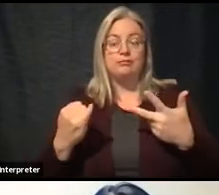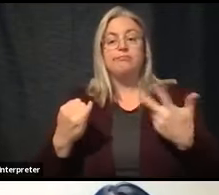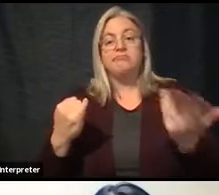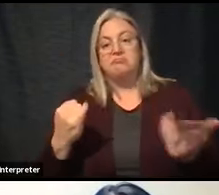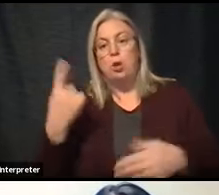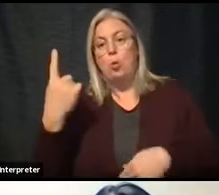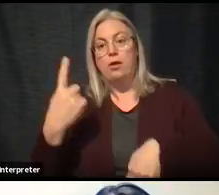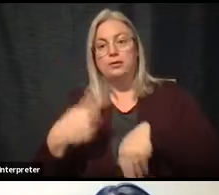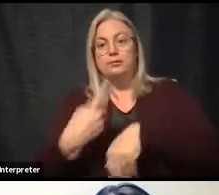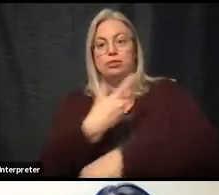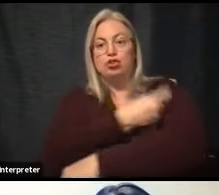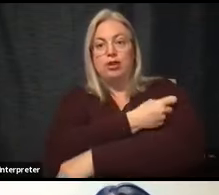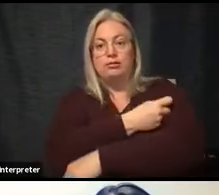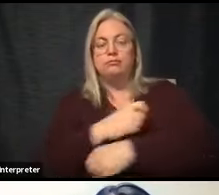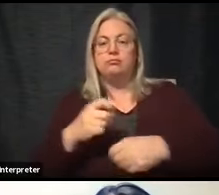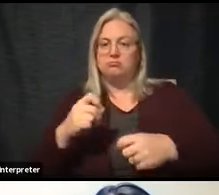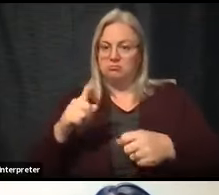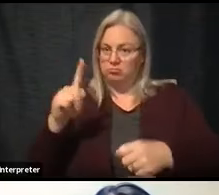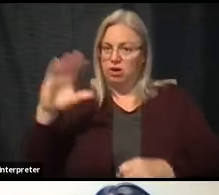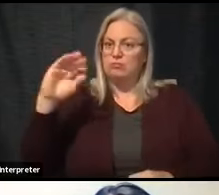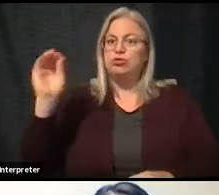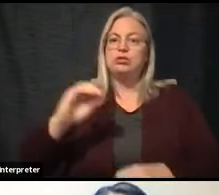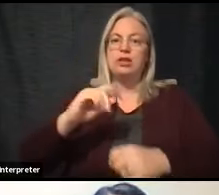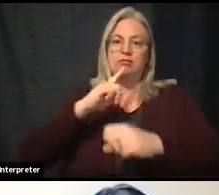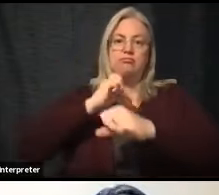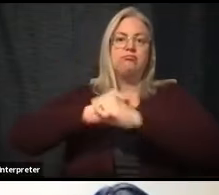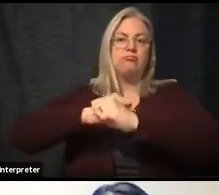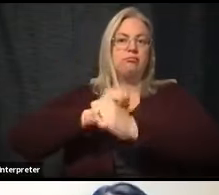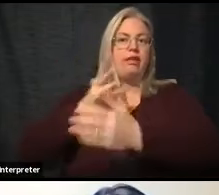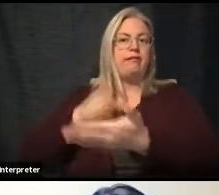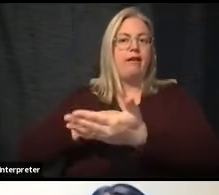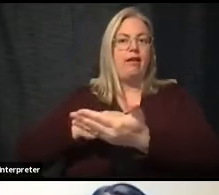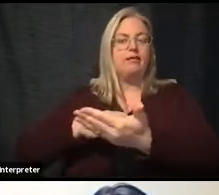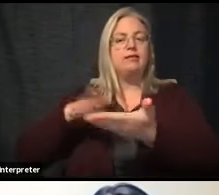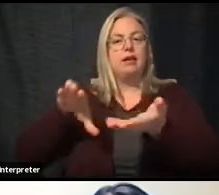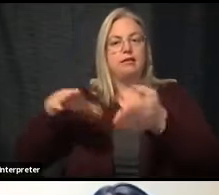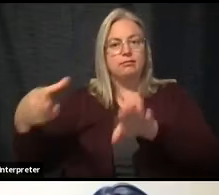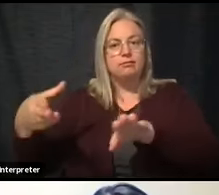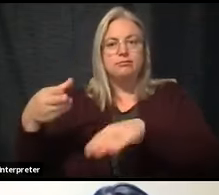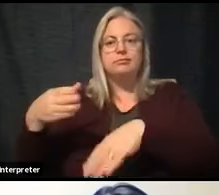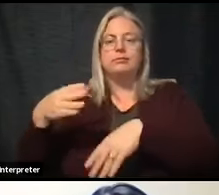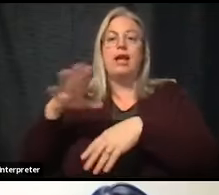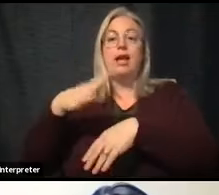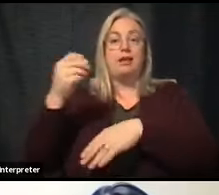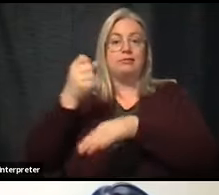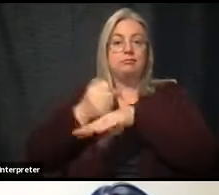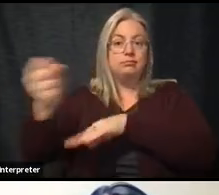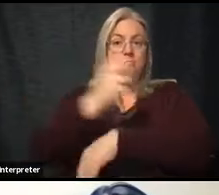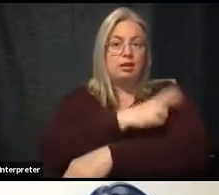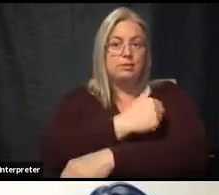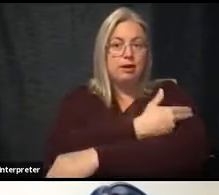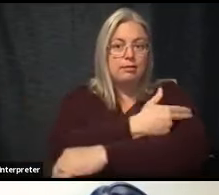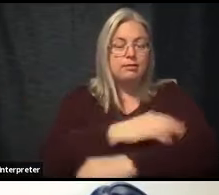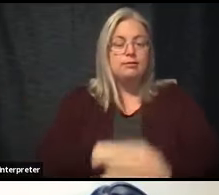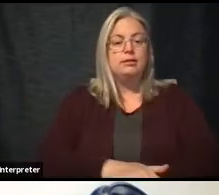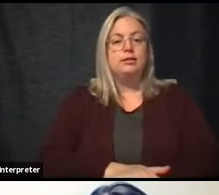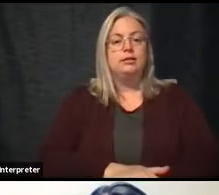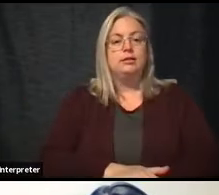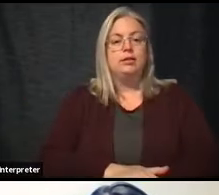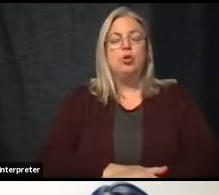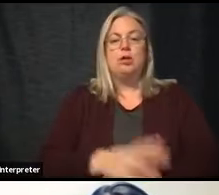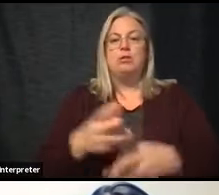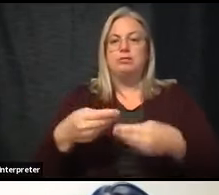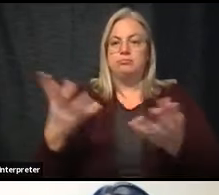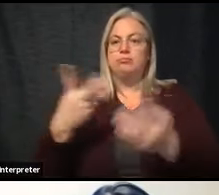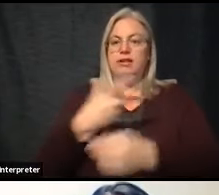Also, 100% effective against hospitalization and death. And we will be giving out the